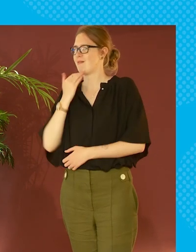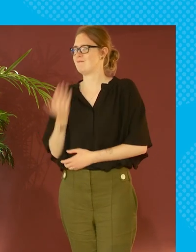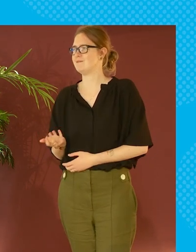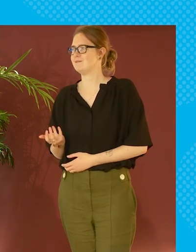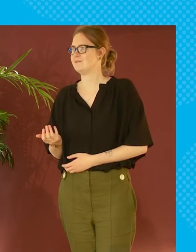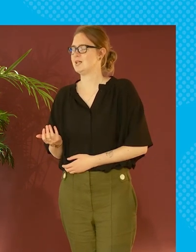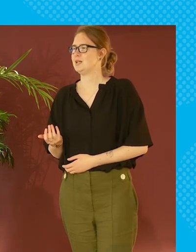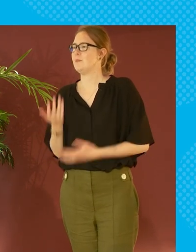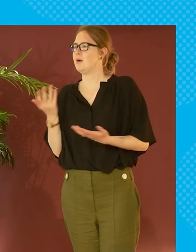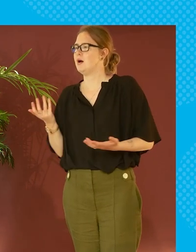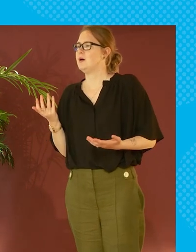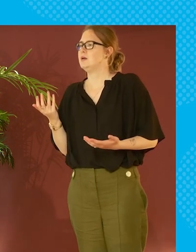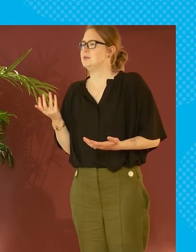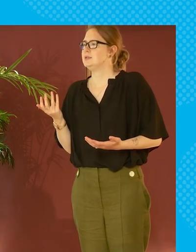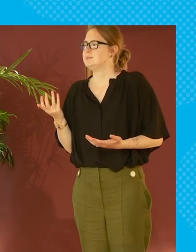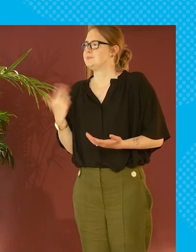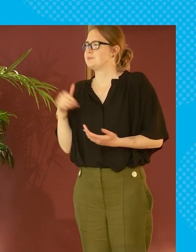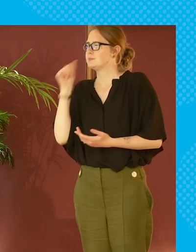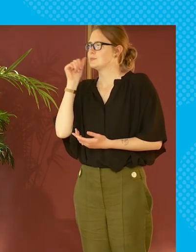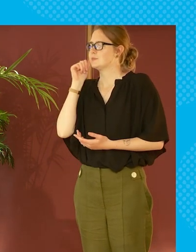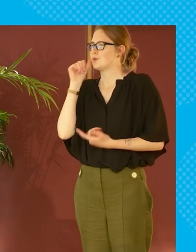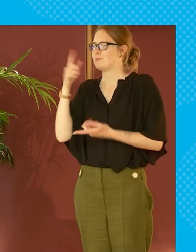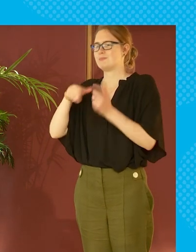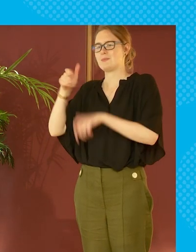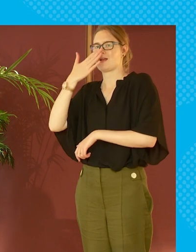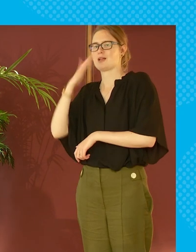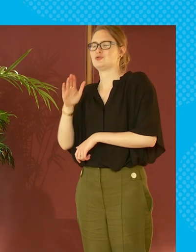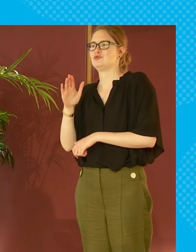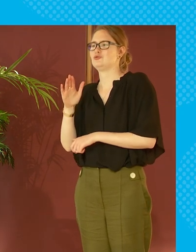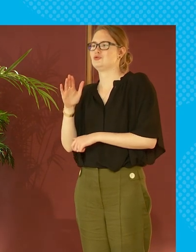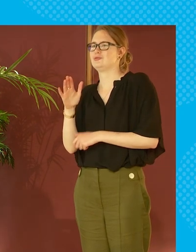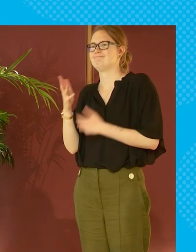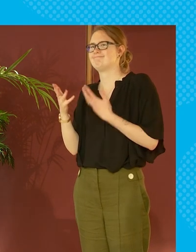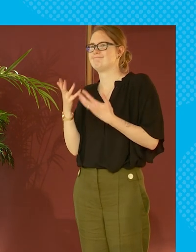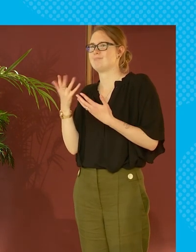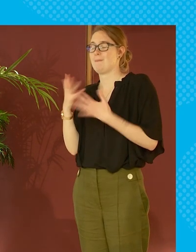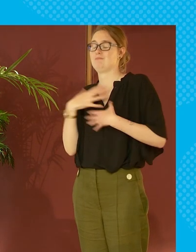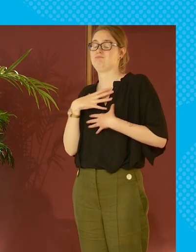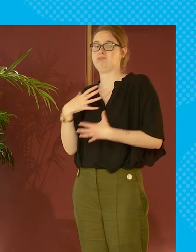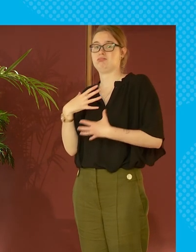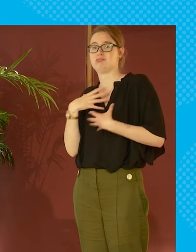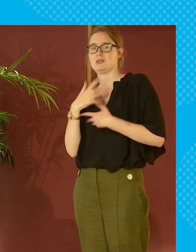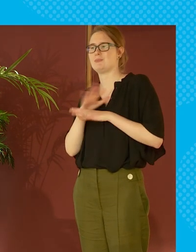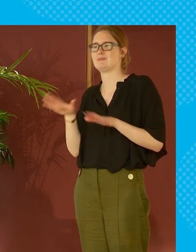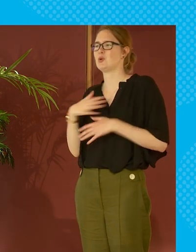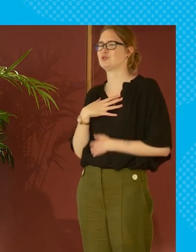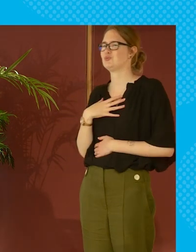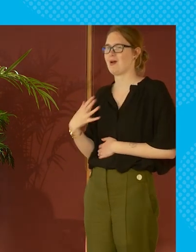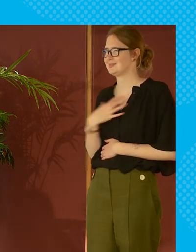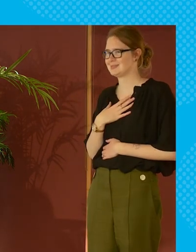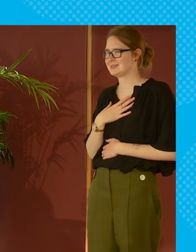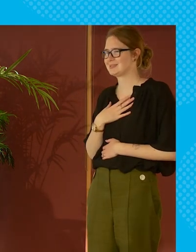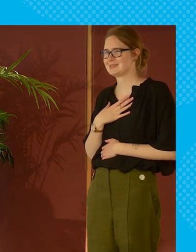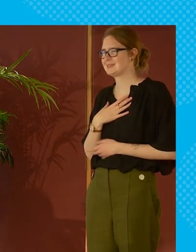but um you know the the attitudes uh are shocking but not that